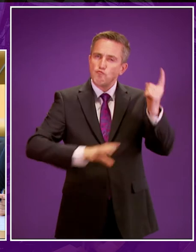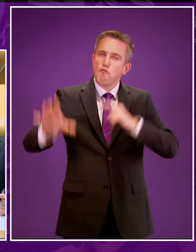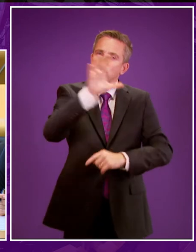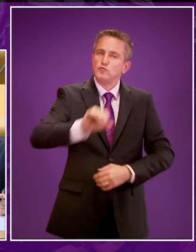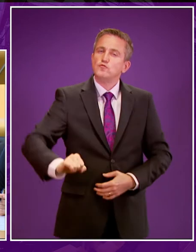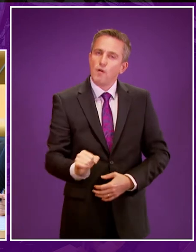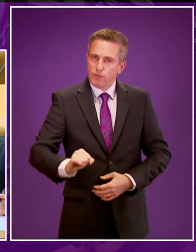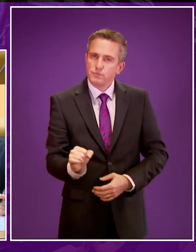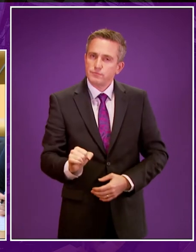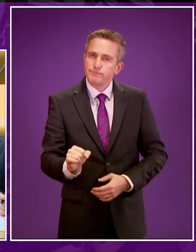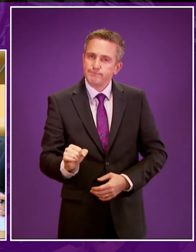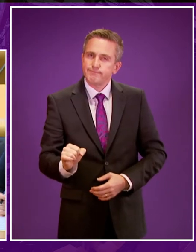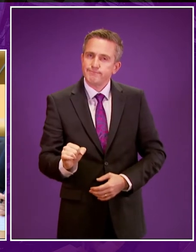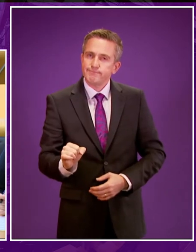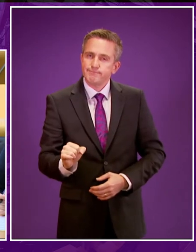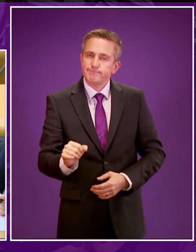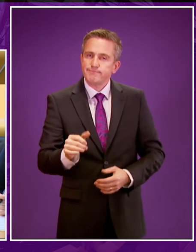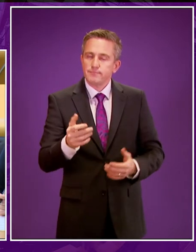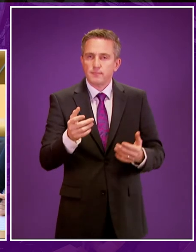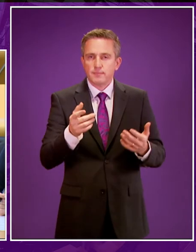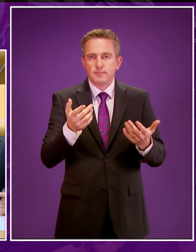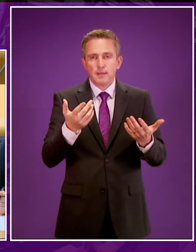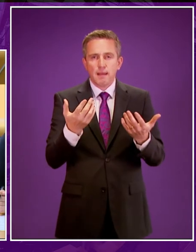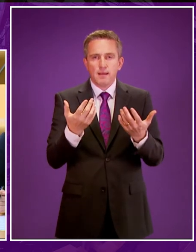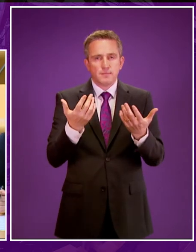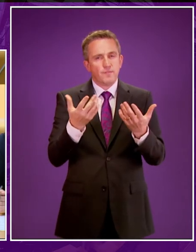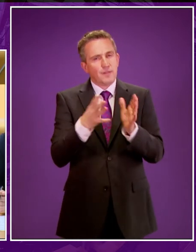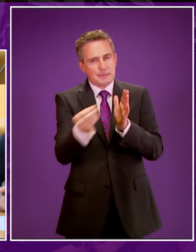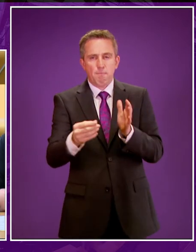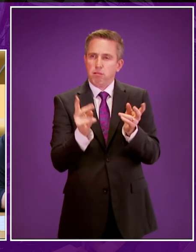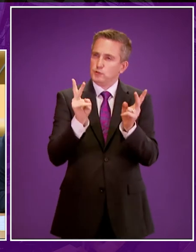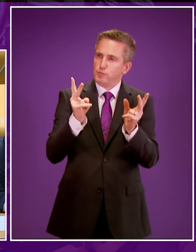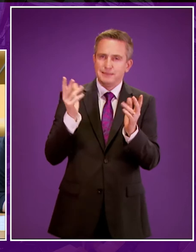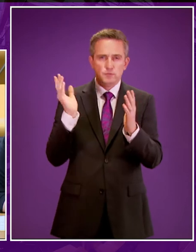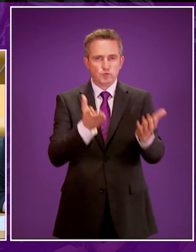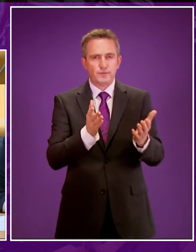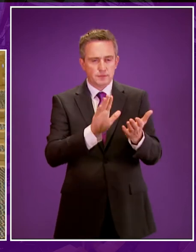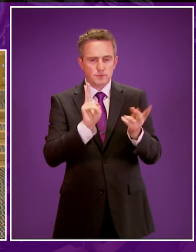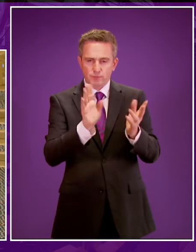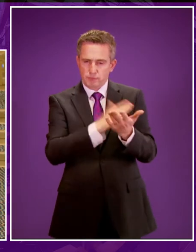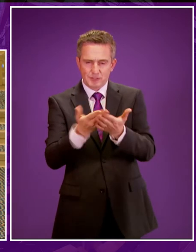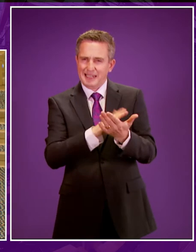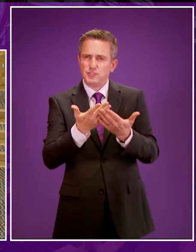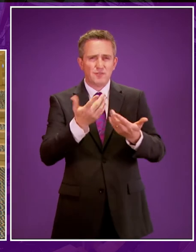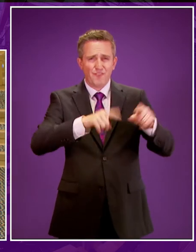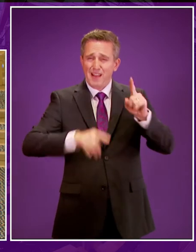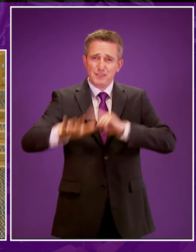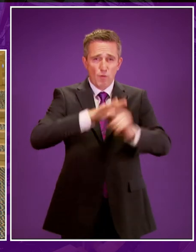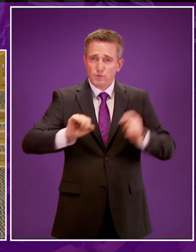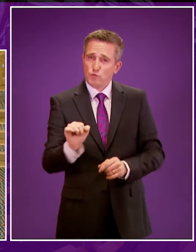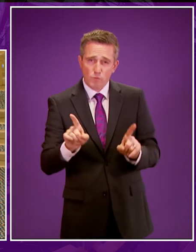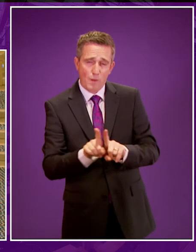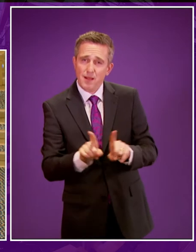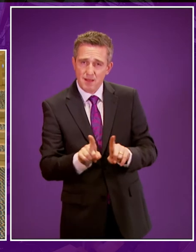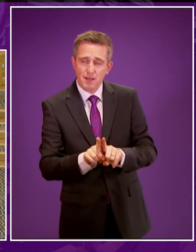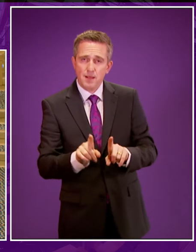already accept and understand that there are variations in terms of interpretation services from within the pool of interpreters which are already